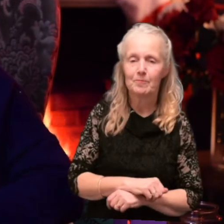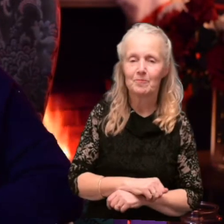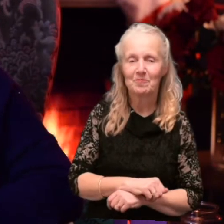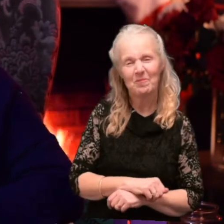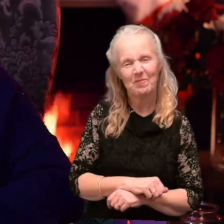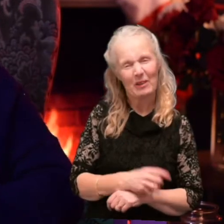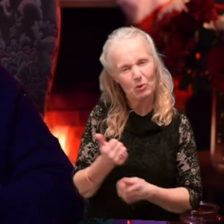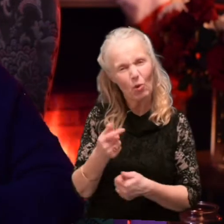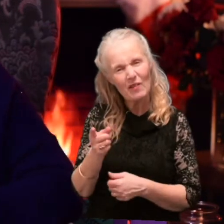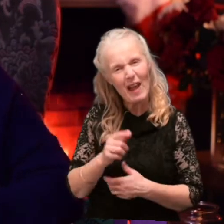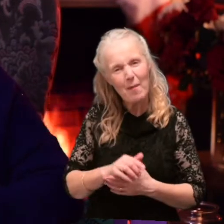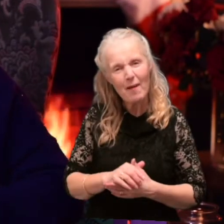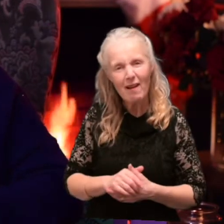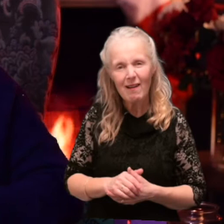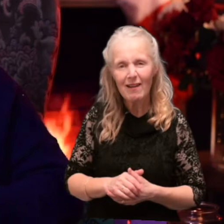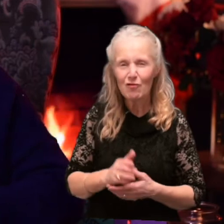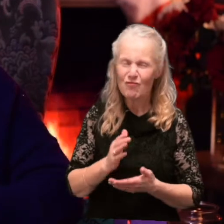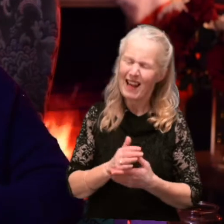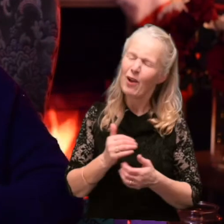It's good of him, really. Really good.